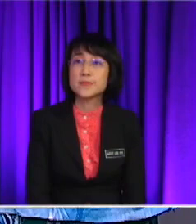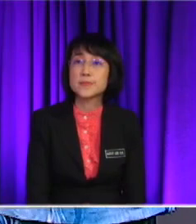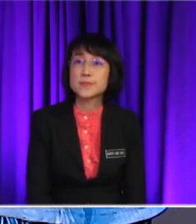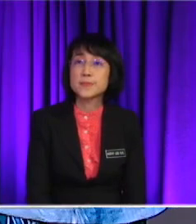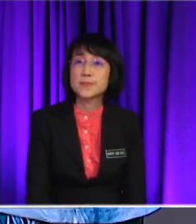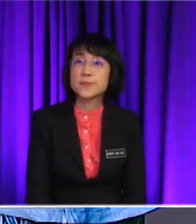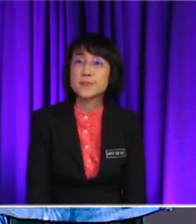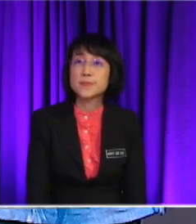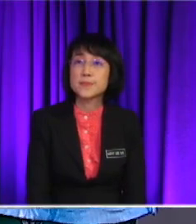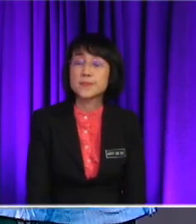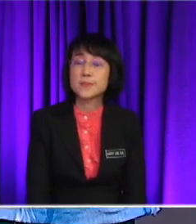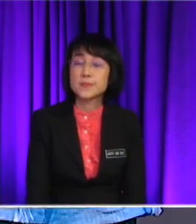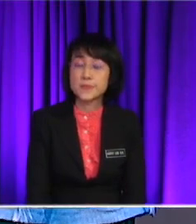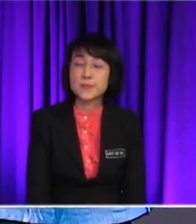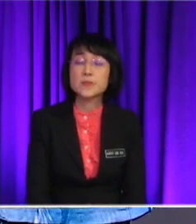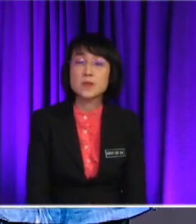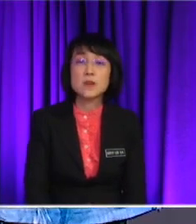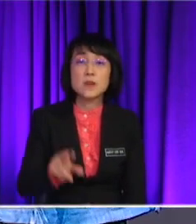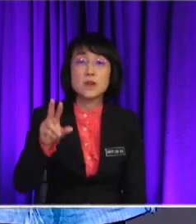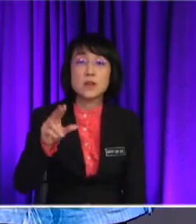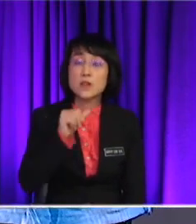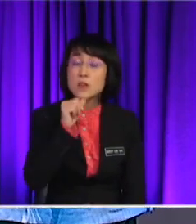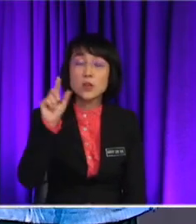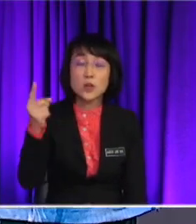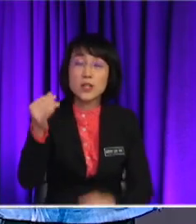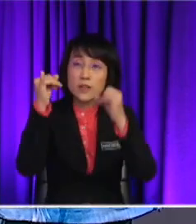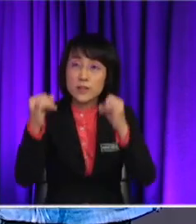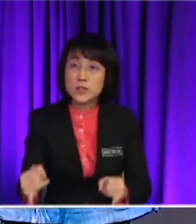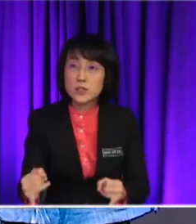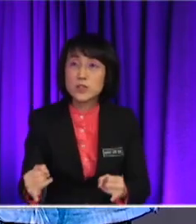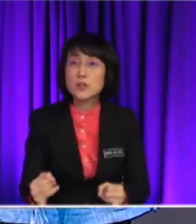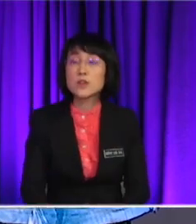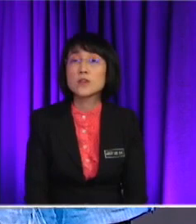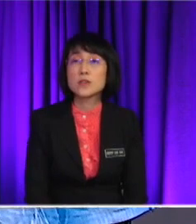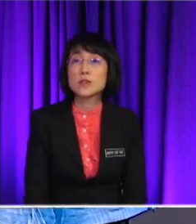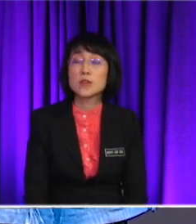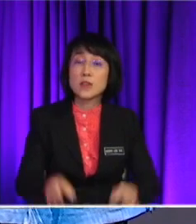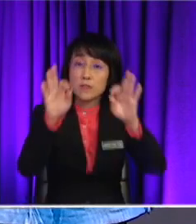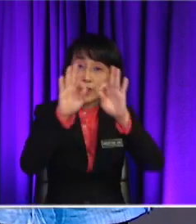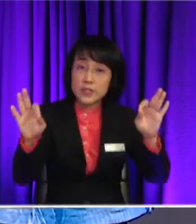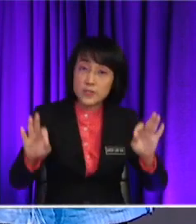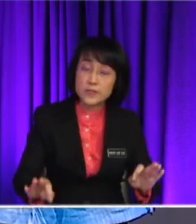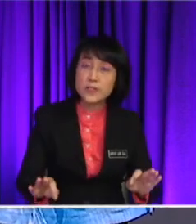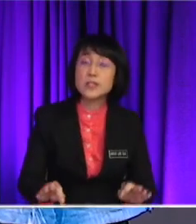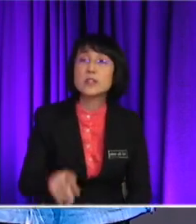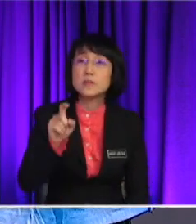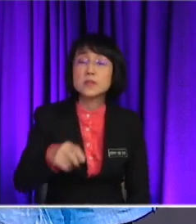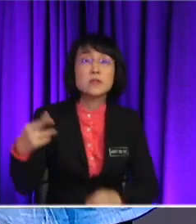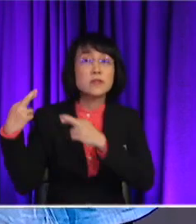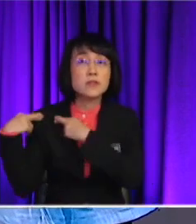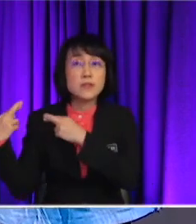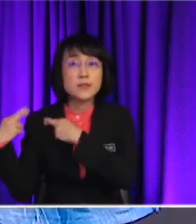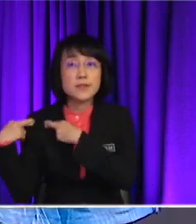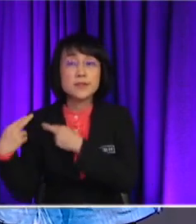not only the individual, like the authorities, they also have to take part on this. Yeah. They have to have their